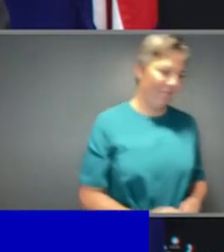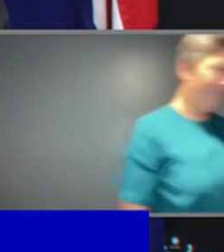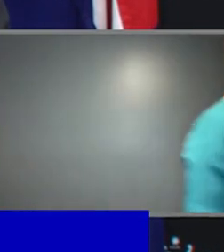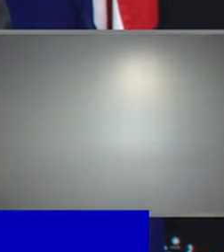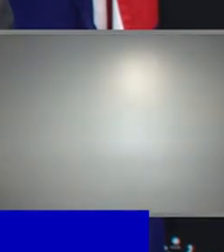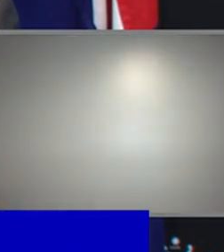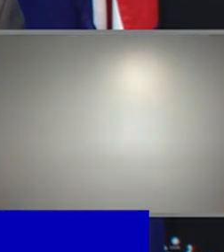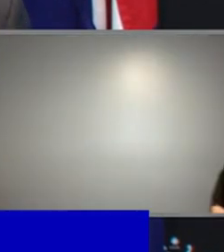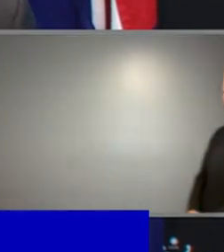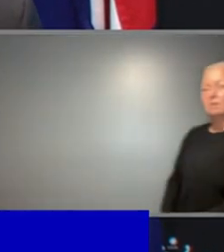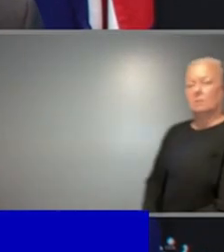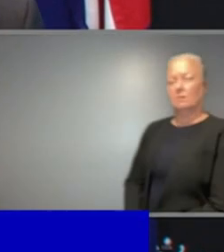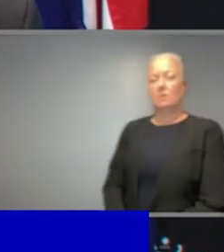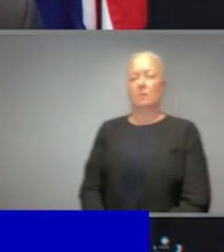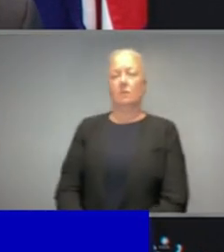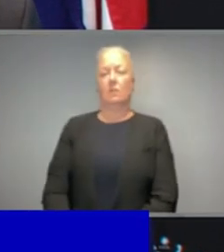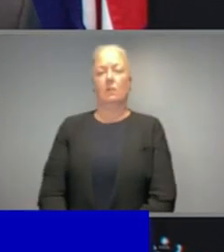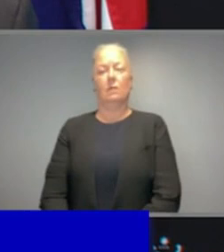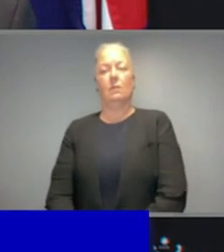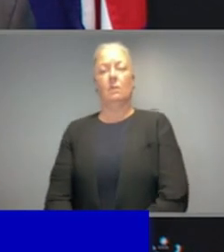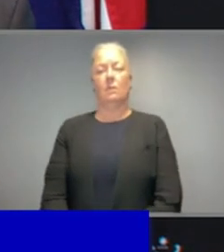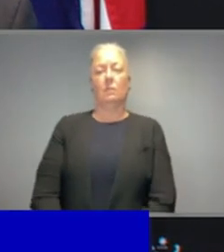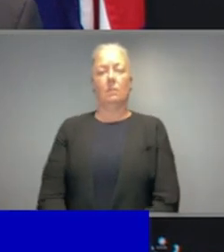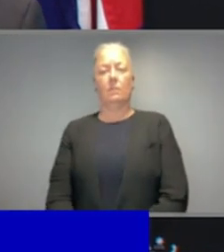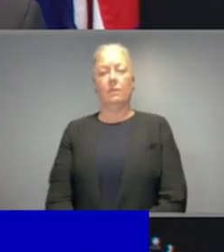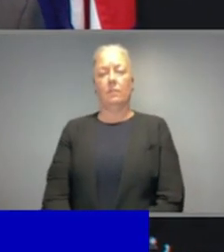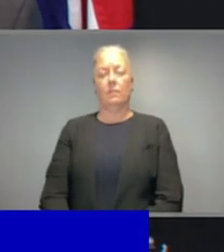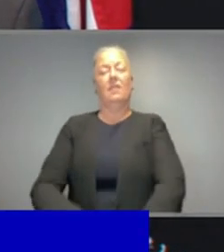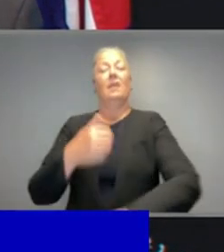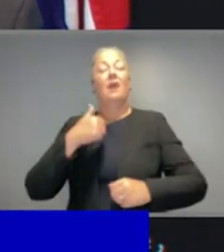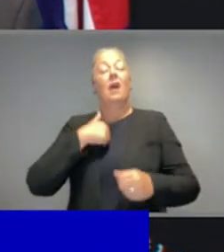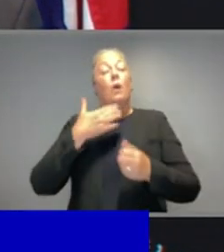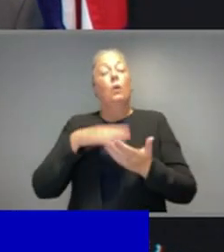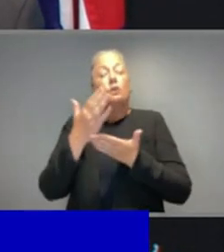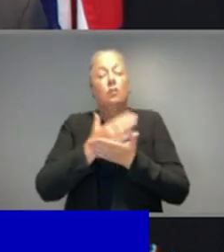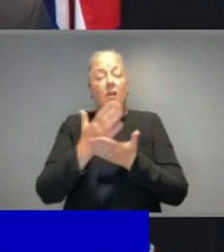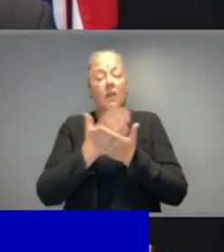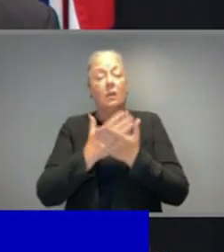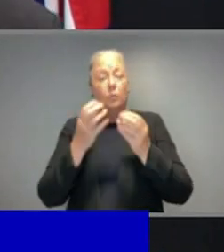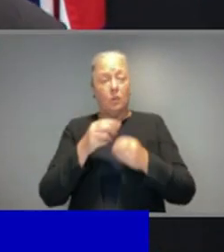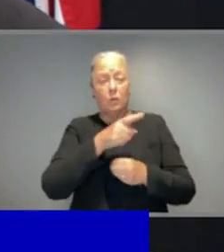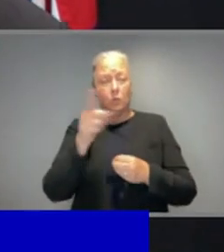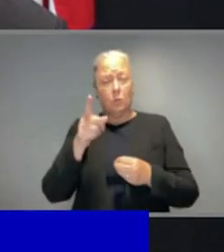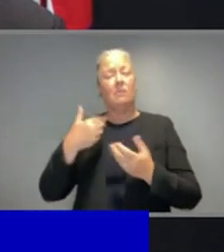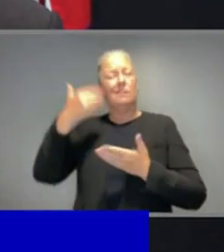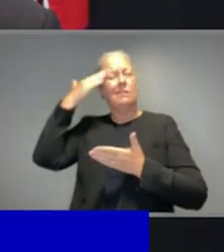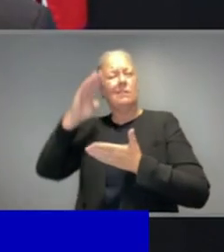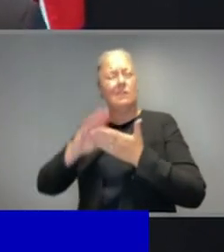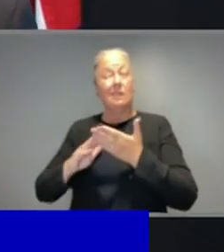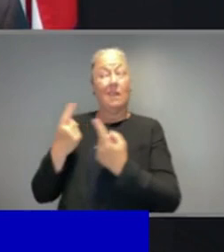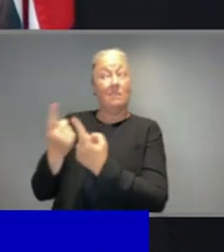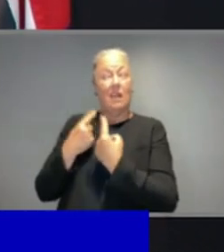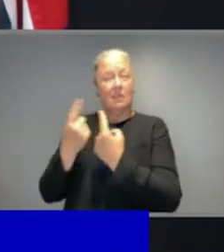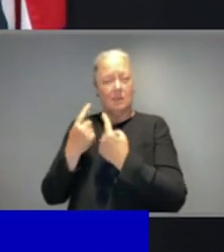making our own Australian way through it. And today I want to share the expert scientific advice through our